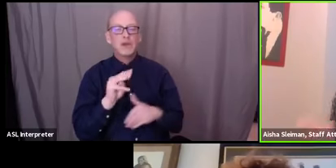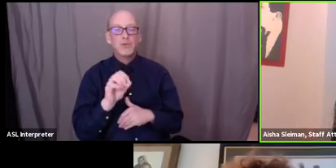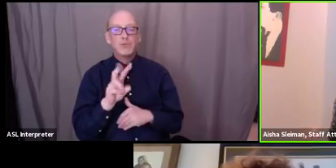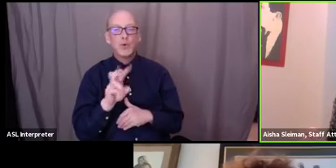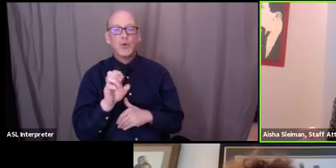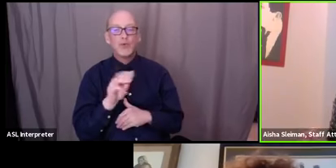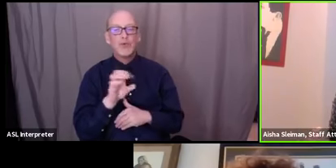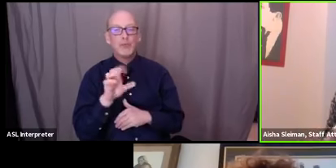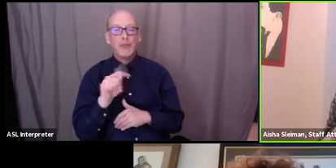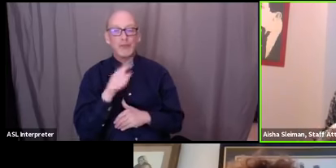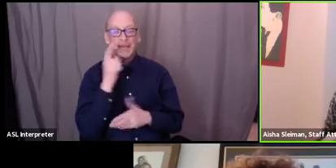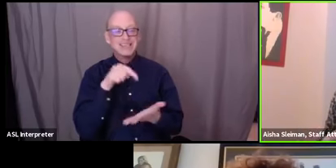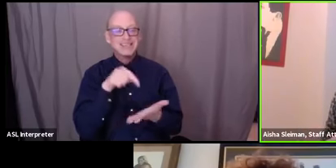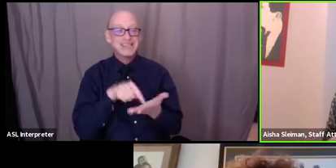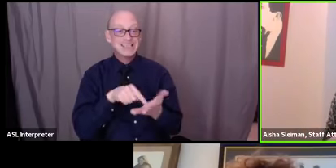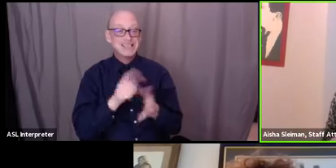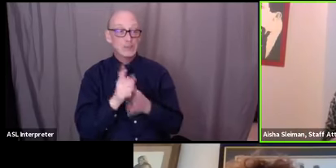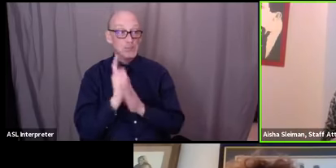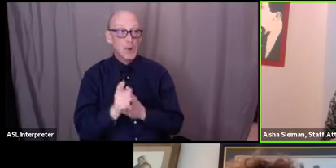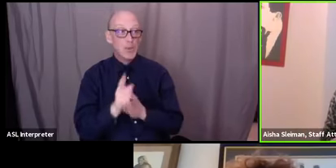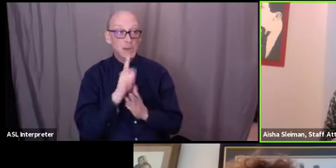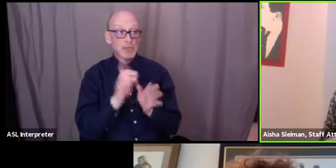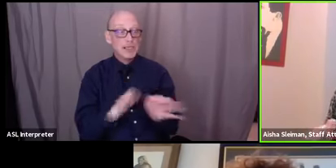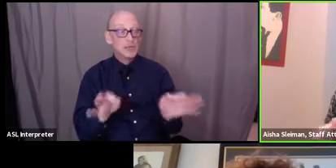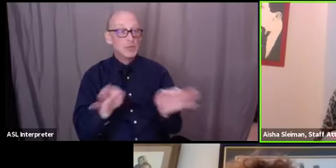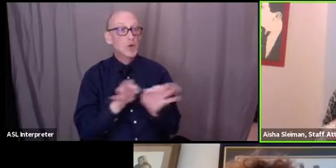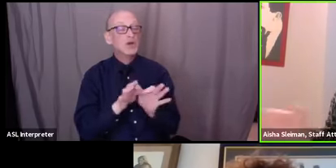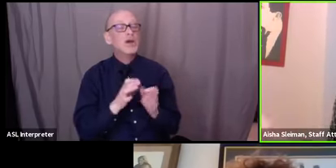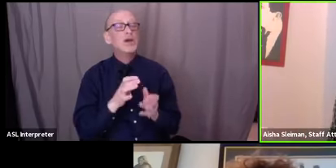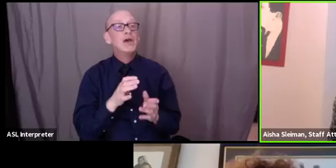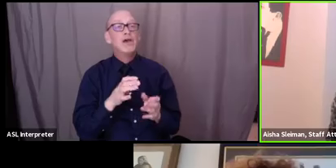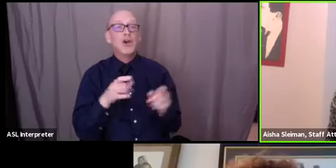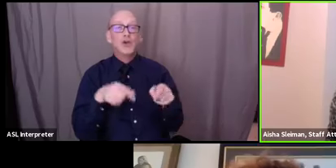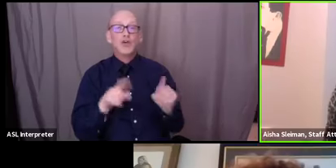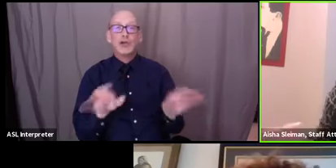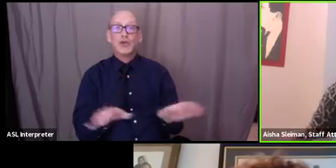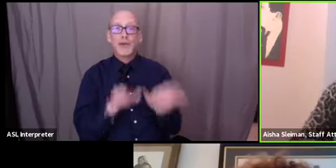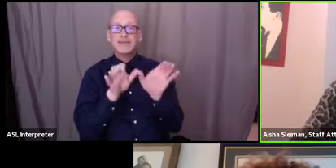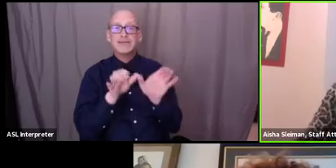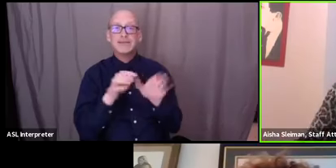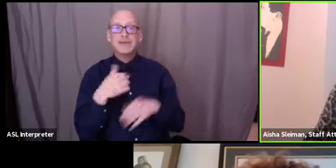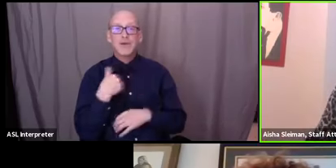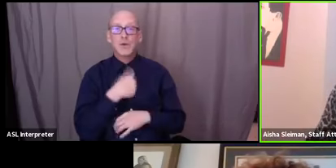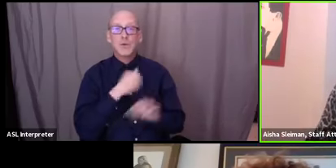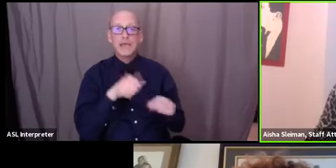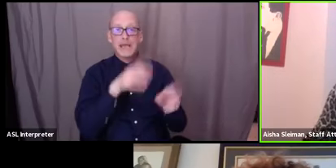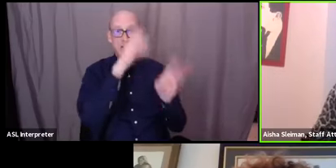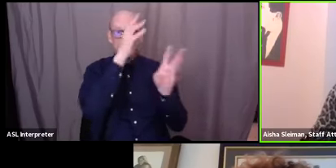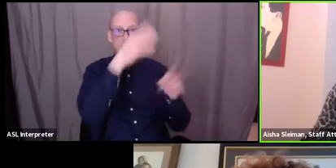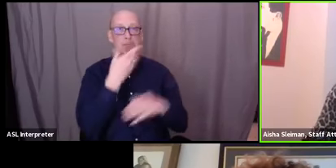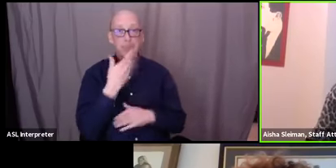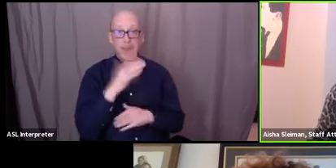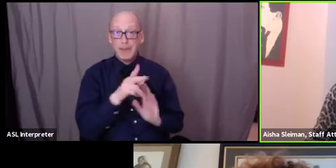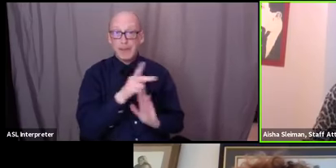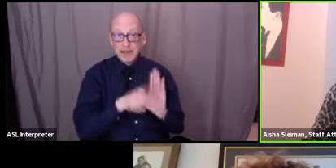in crisis i think we can either go you know create really bad policies or we can create really good ones i always think of the fact that